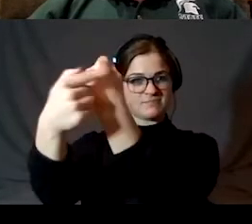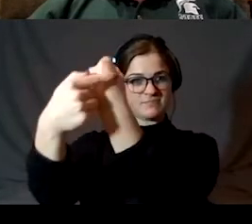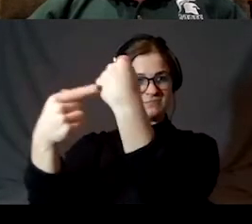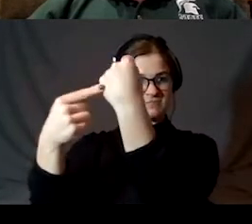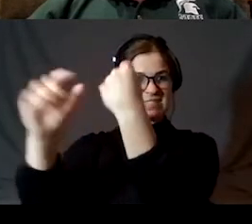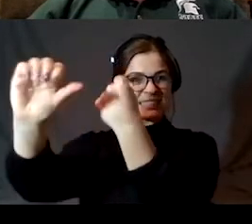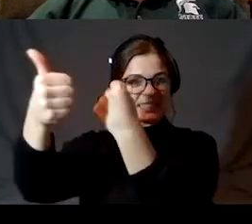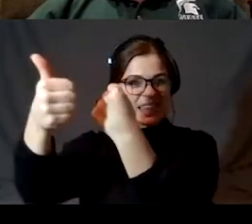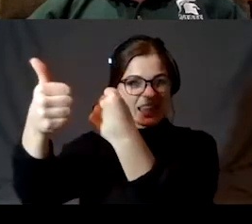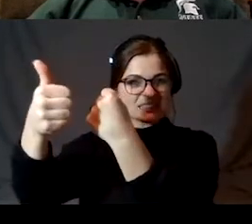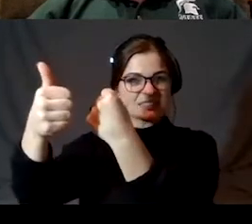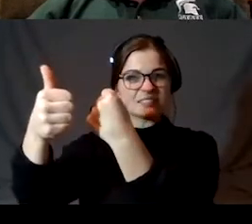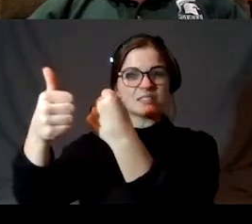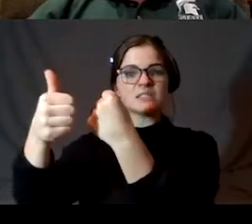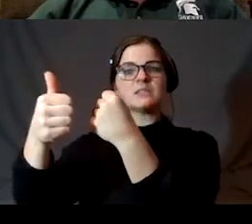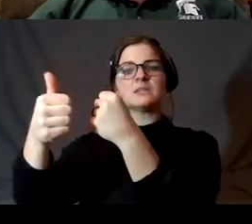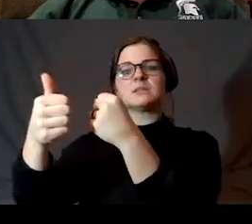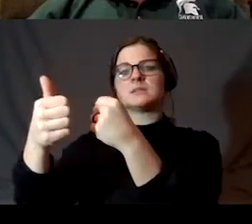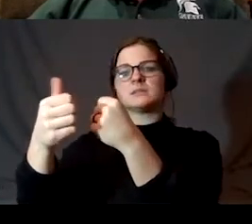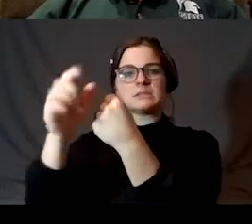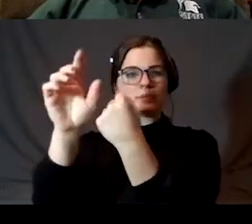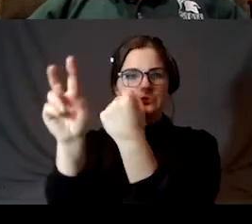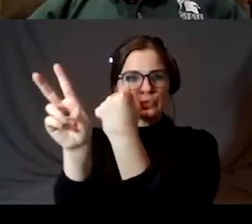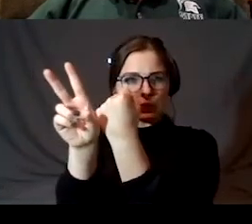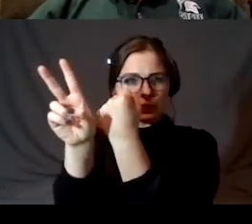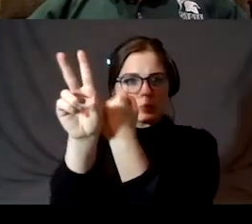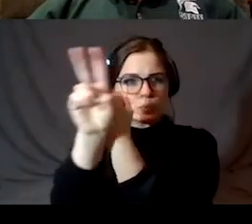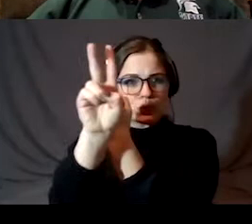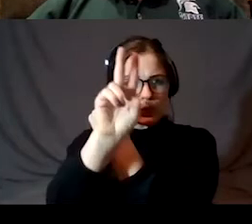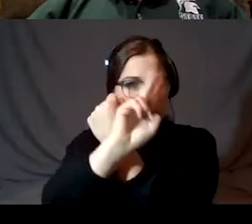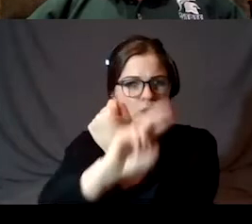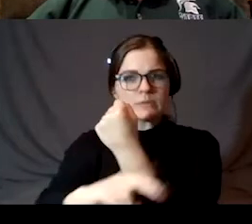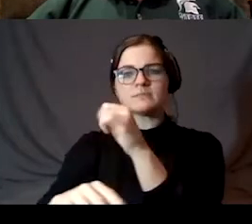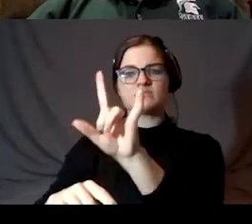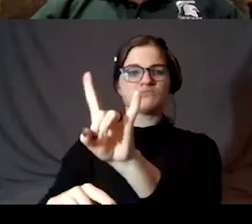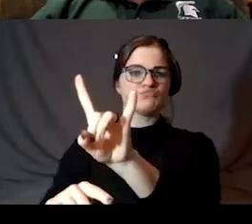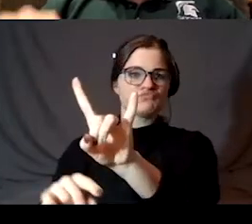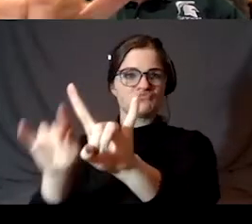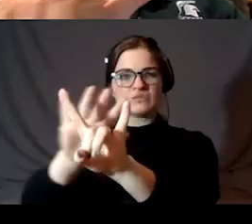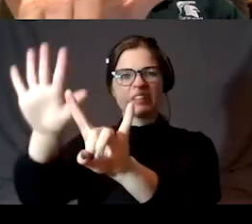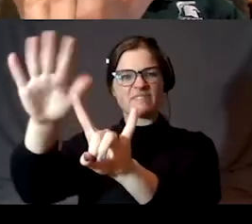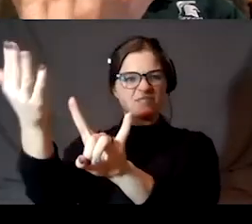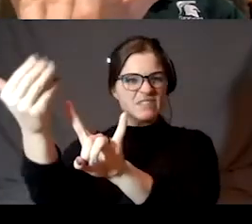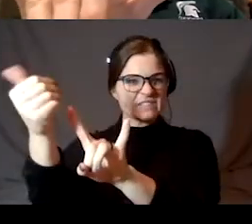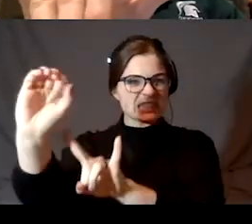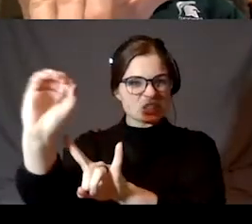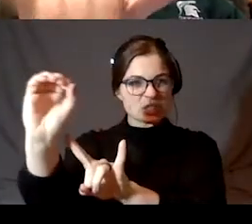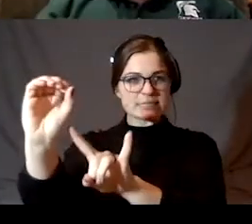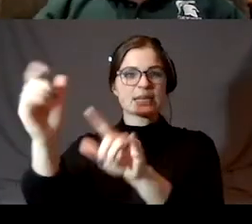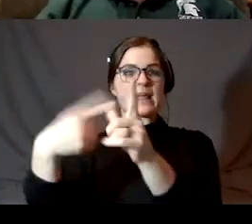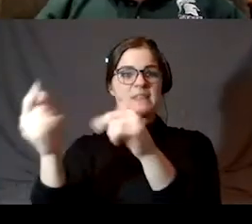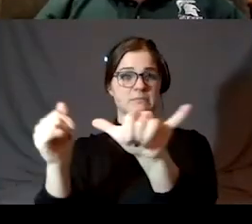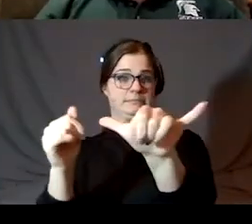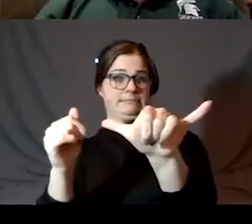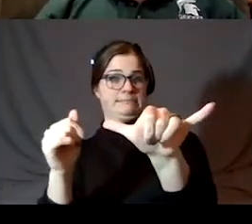on this chart, but it works that way. Each knuckle is about two degrees. This configuration is 15. And as far as you can spread them out